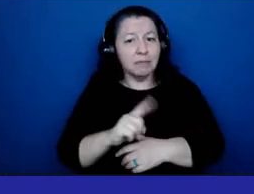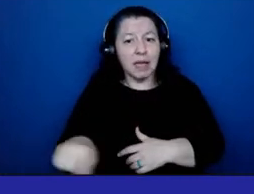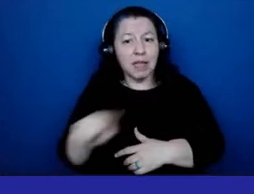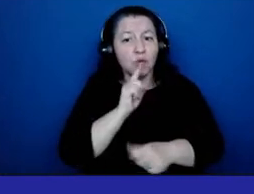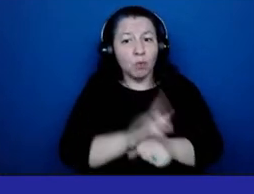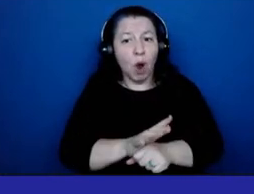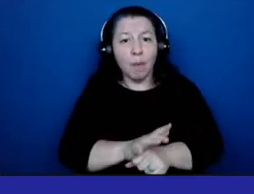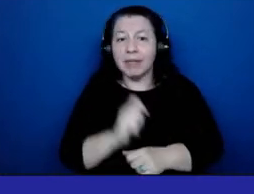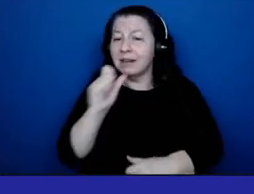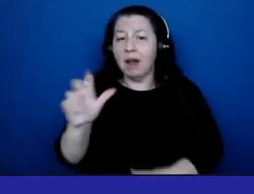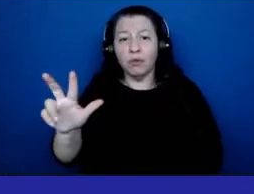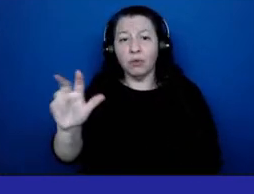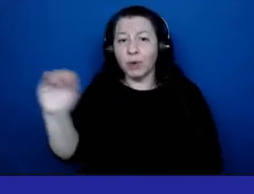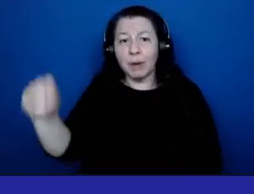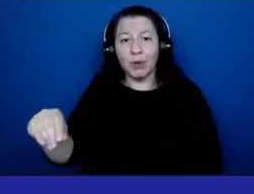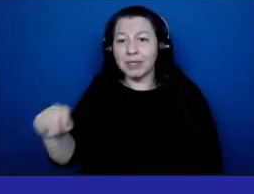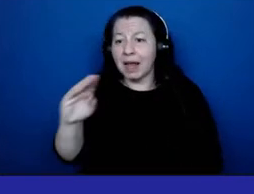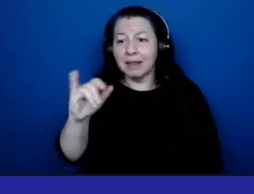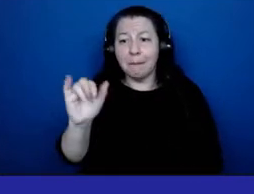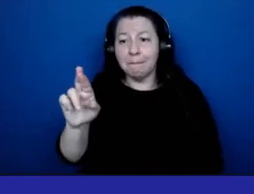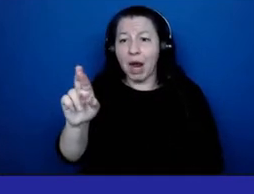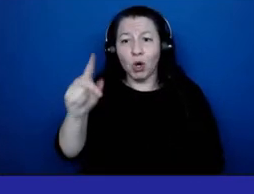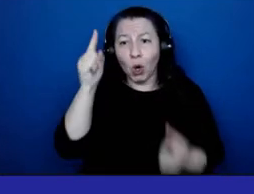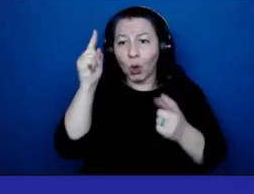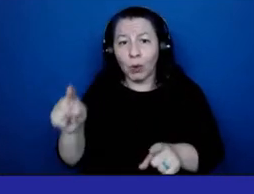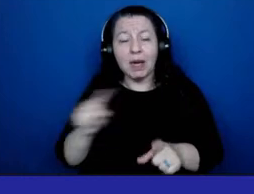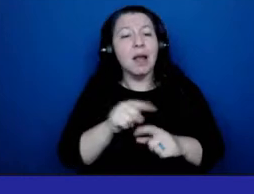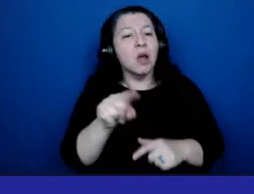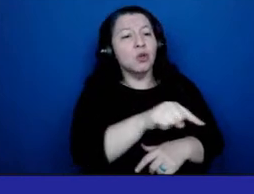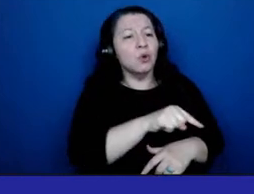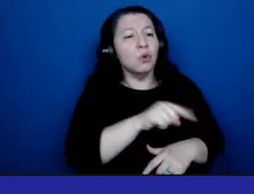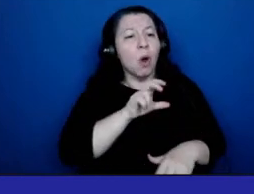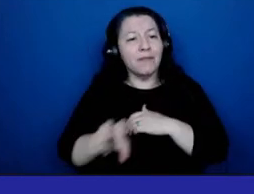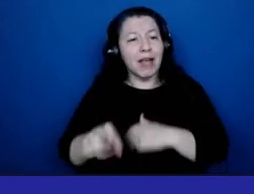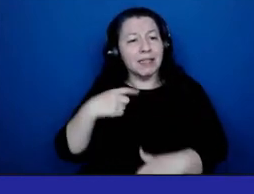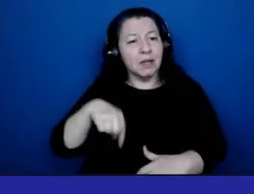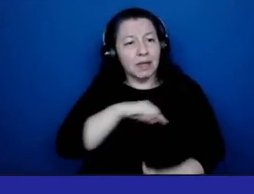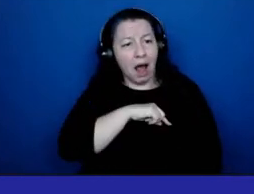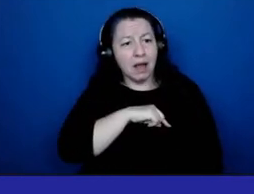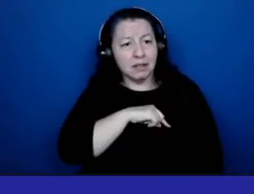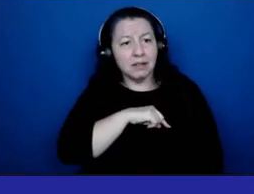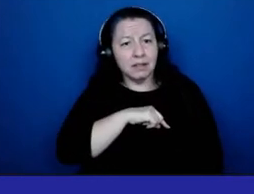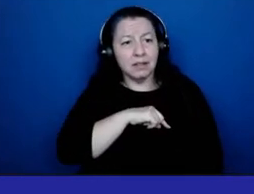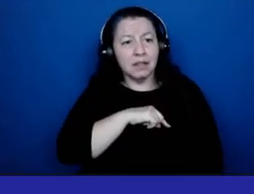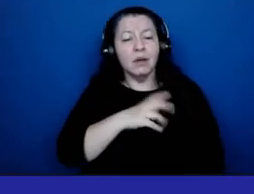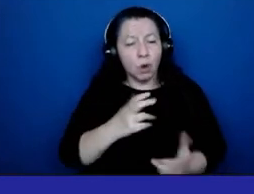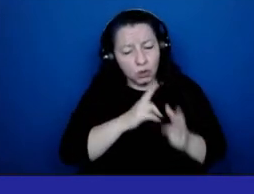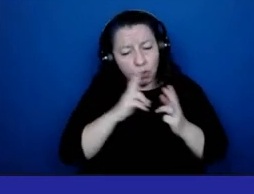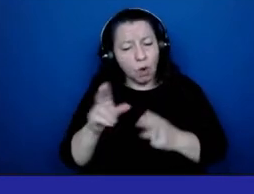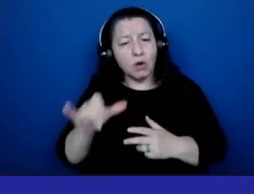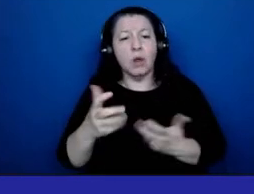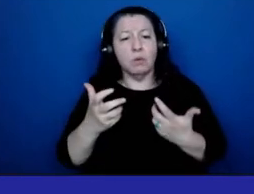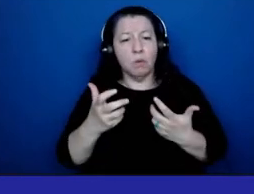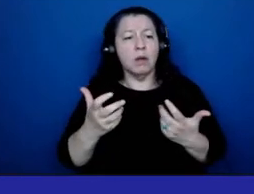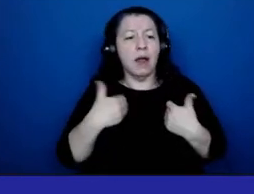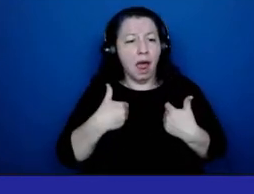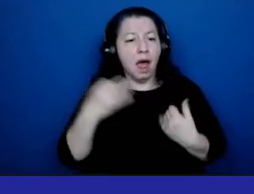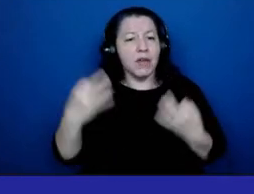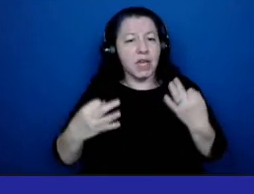the 3% that the mayor agreed. You invested in us. We want you to honor that. And we want to have a hearing to